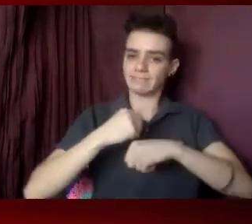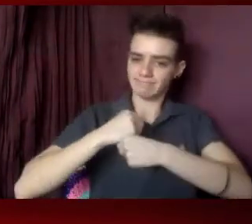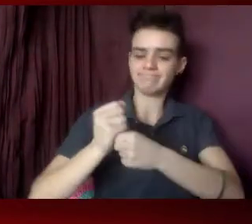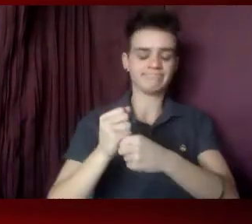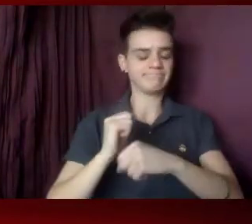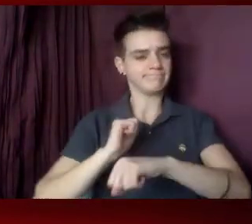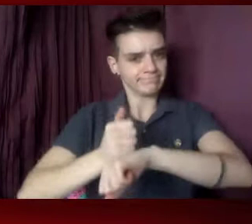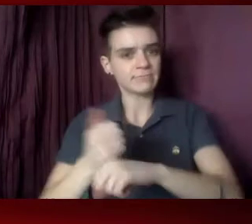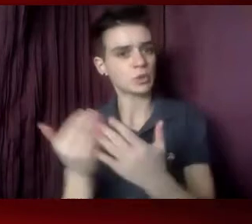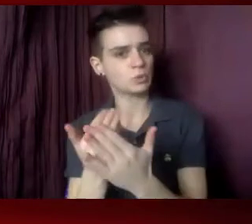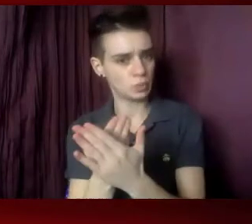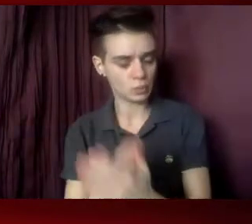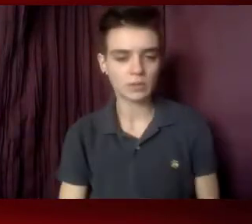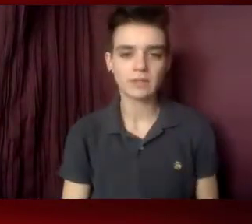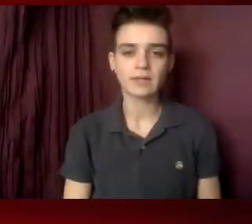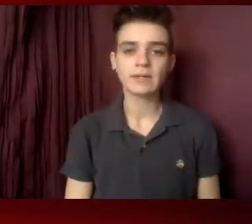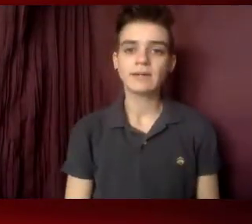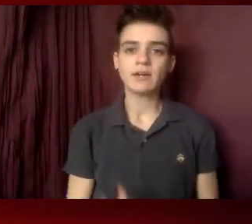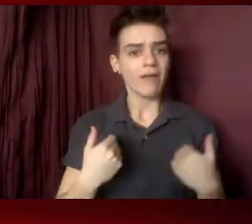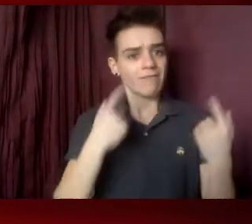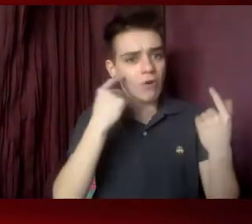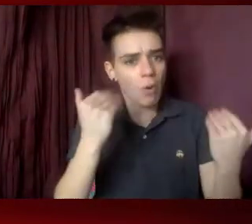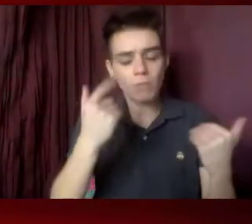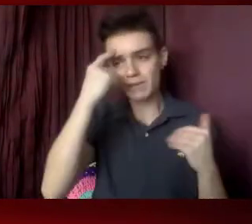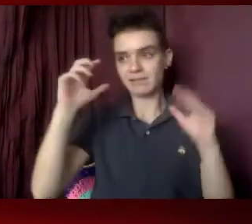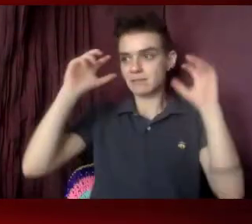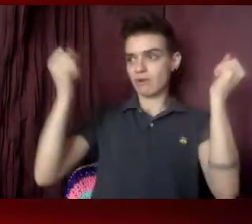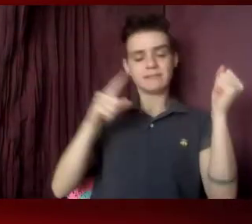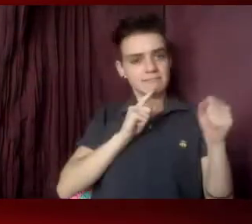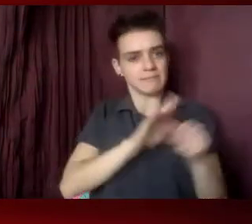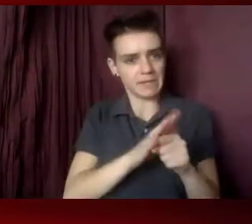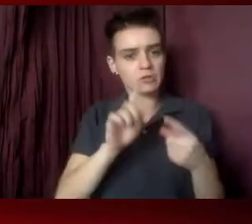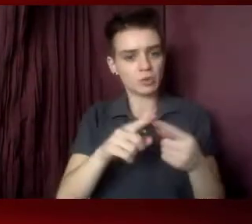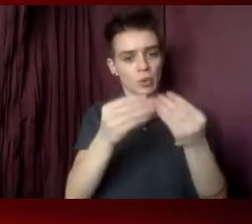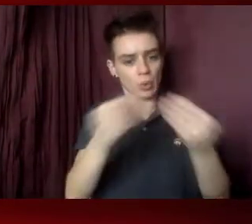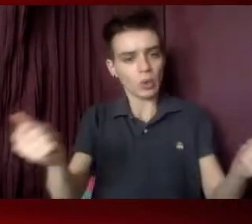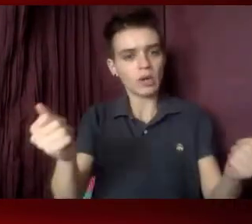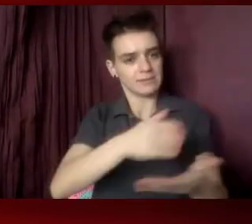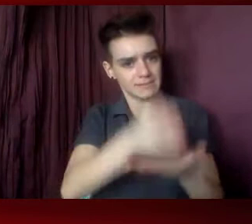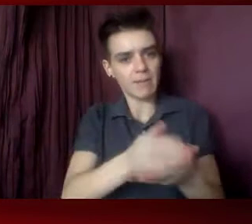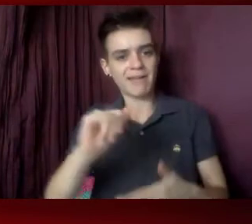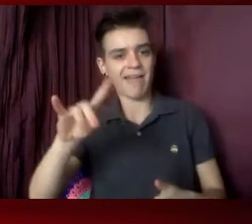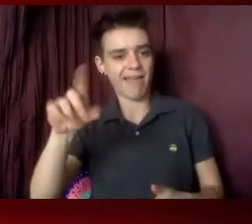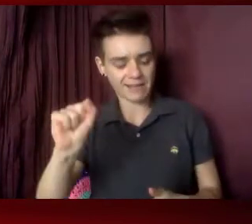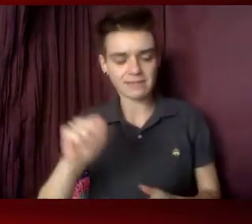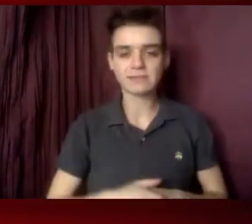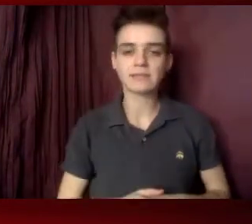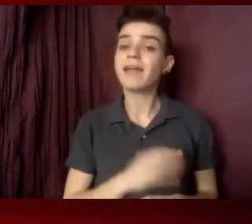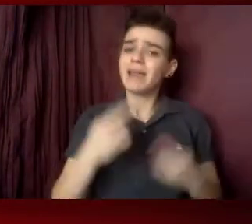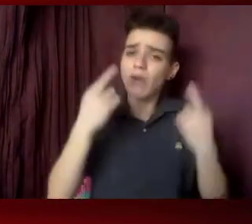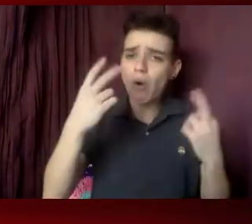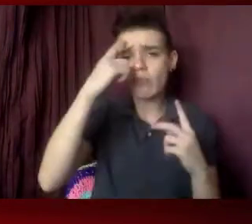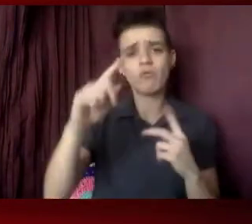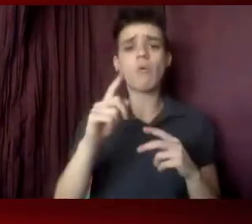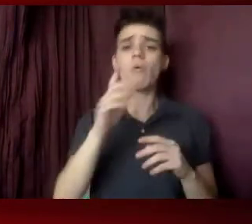from a presidential commitment to end the HIV epidemic even sooner, and hope from women and people